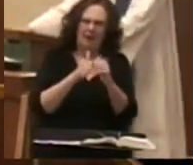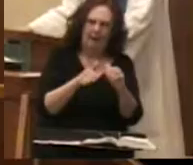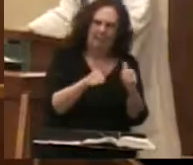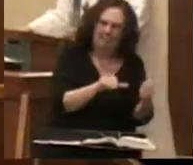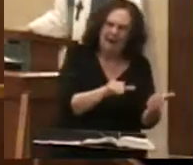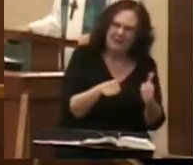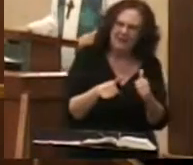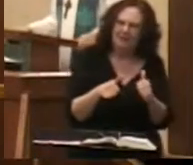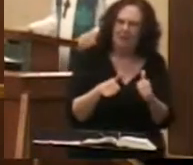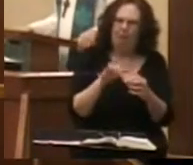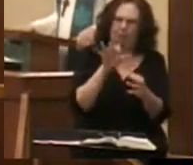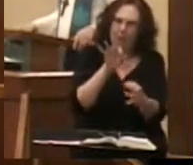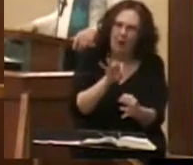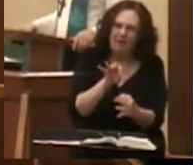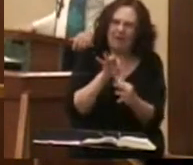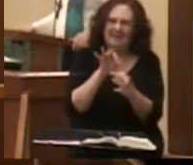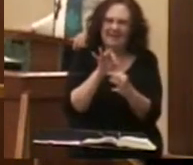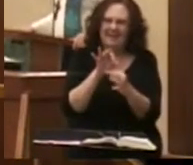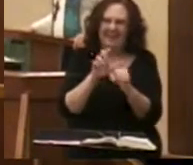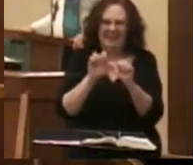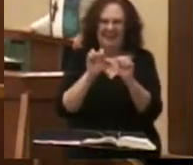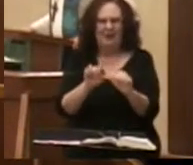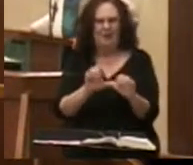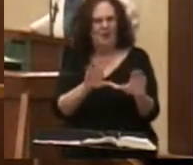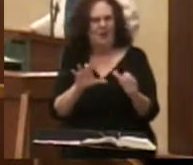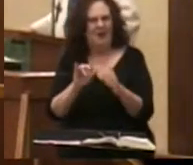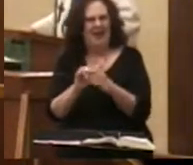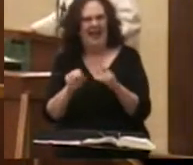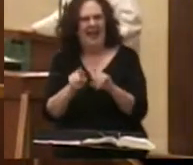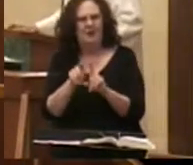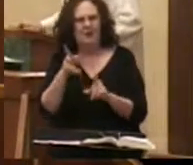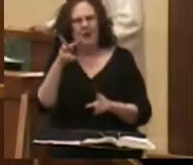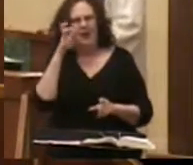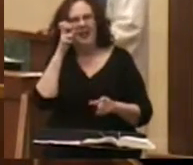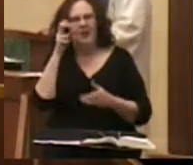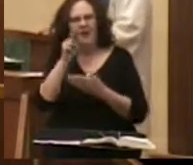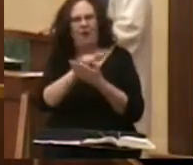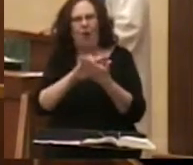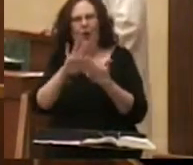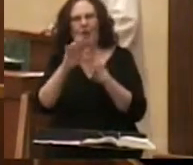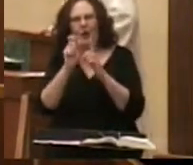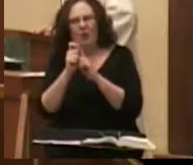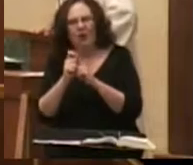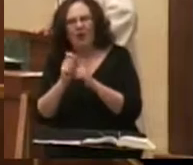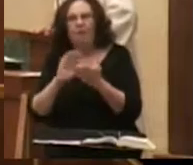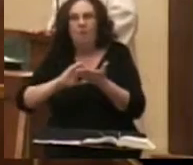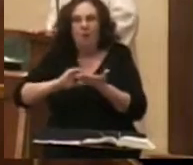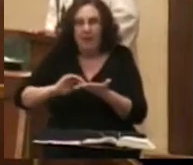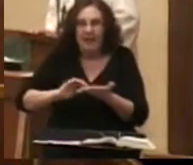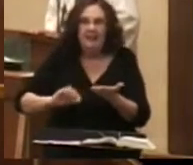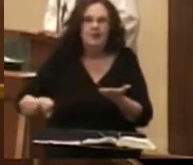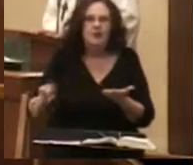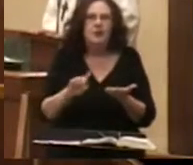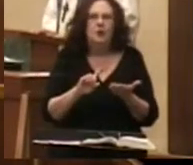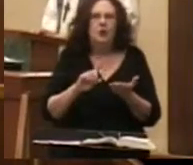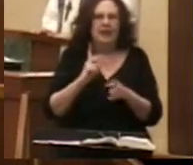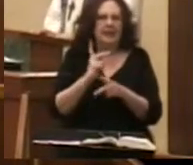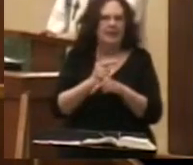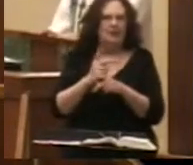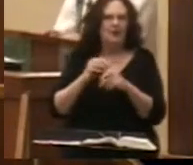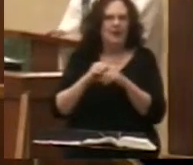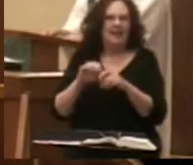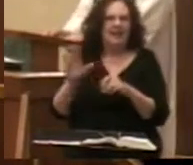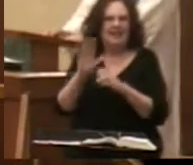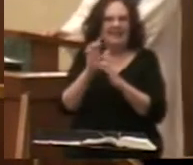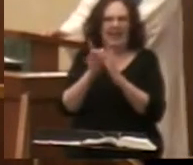Perfect. And he continues to do so as you hear his holy word. He forgives you, and he keeps you in his